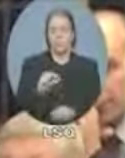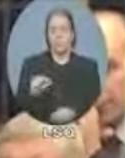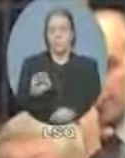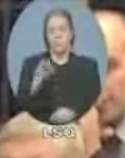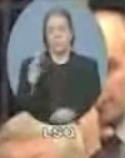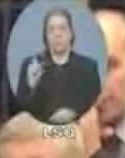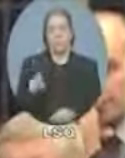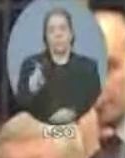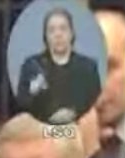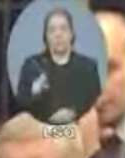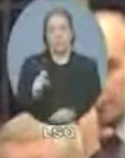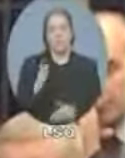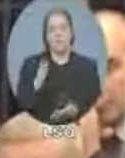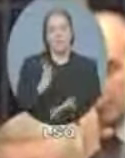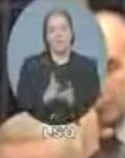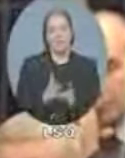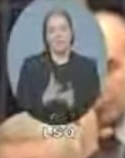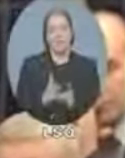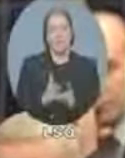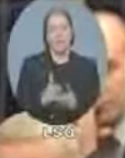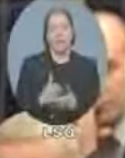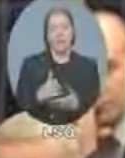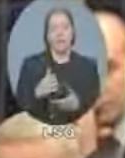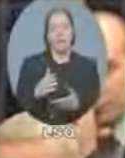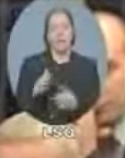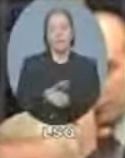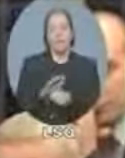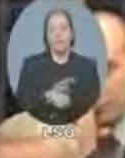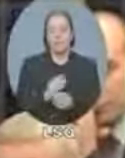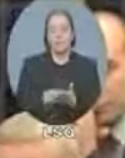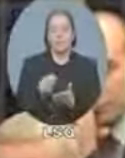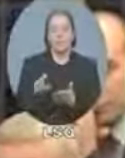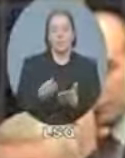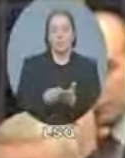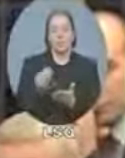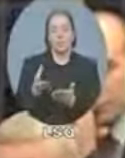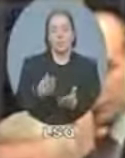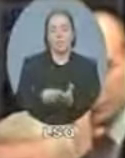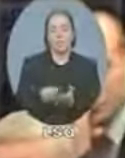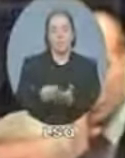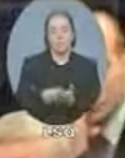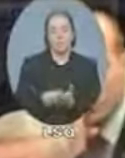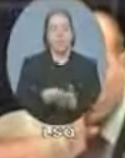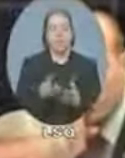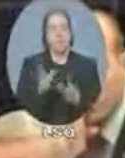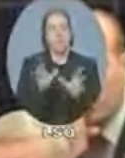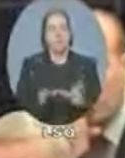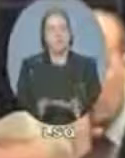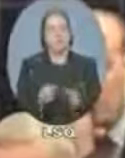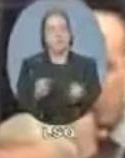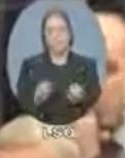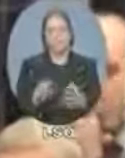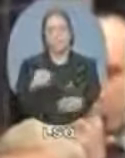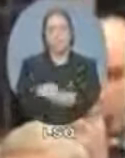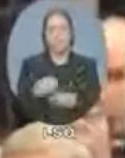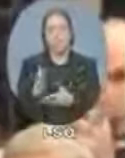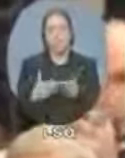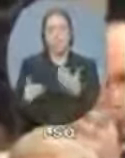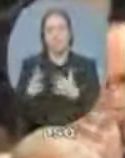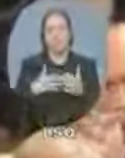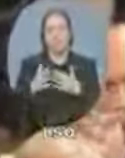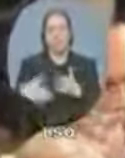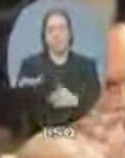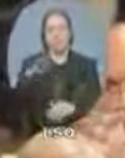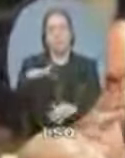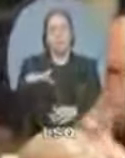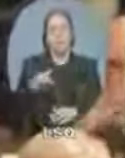underinvestment and lack of strategy that we've seen in our space sector. So to the Prime Minister, will he commit to funding the